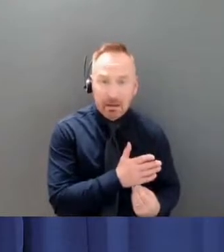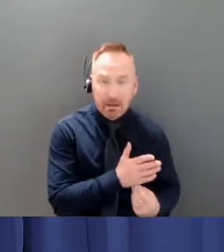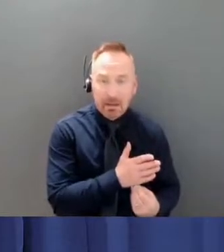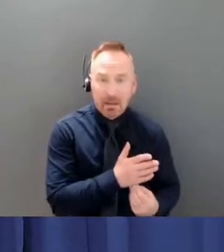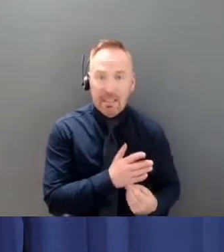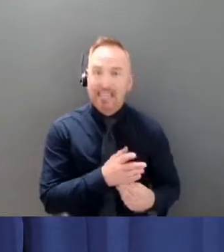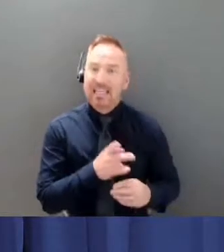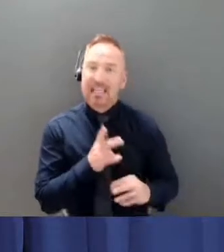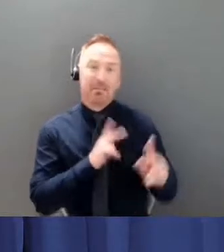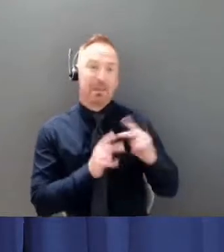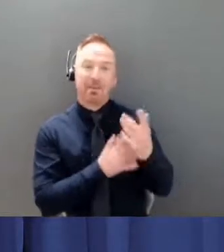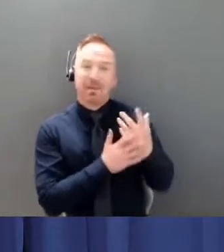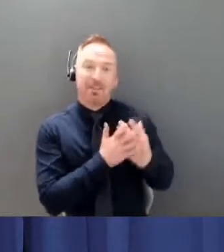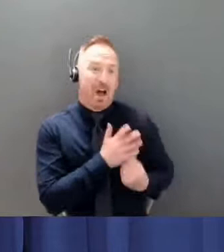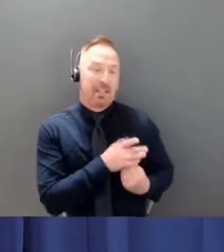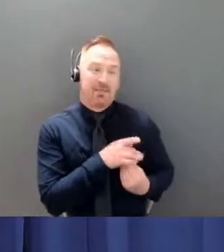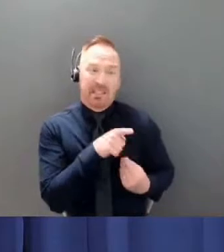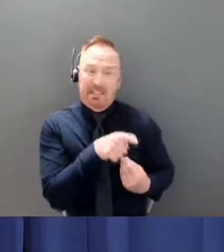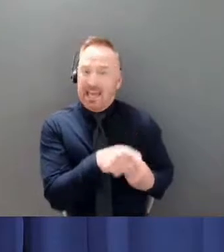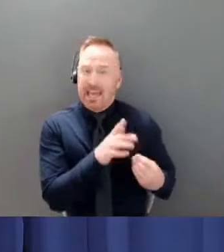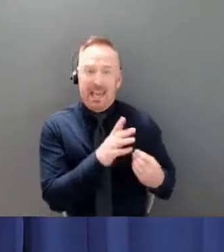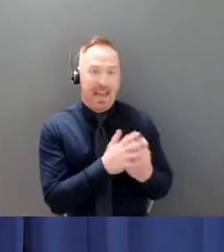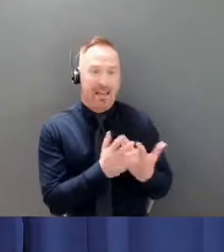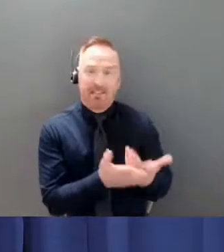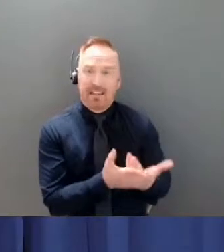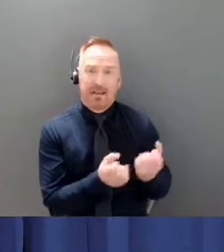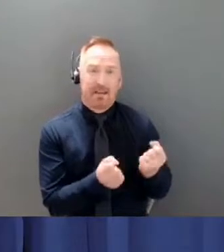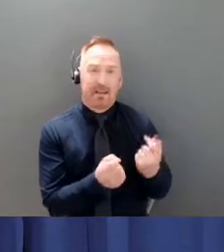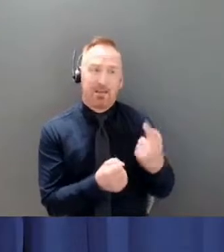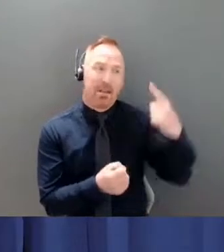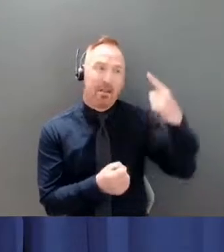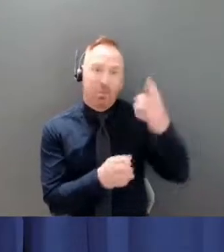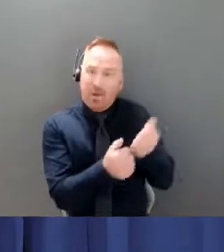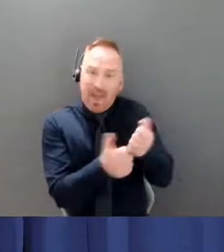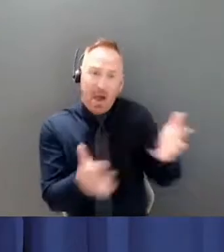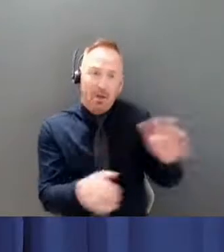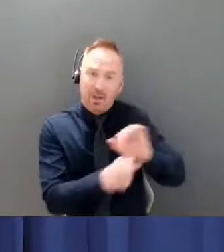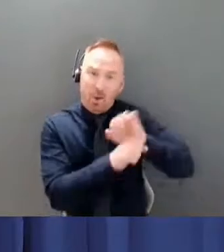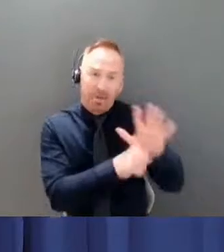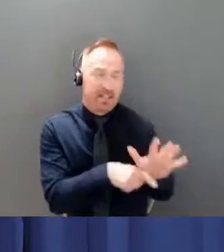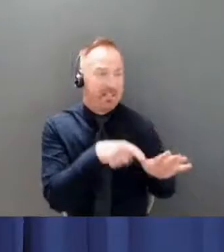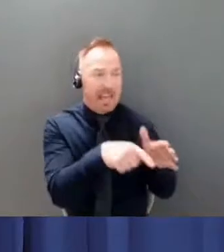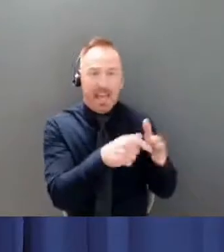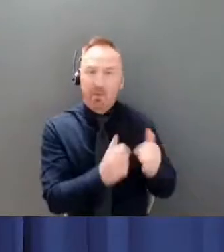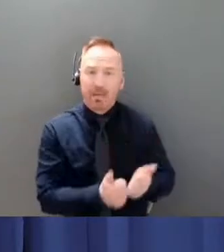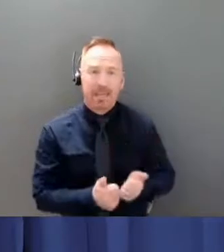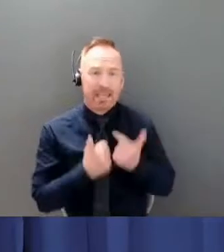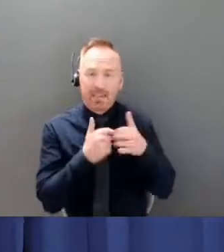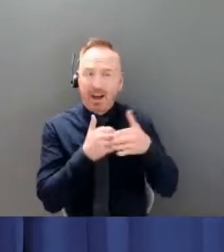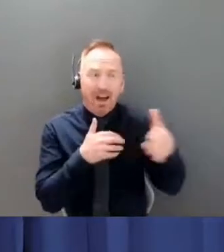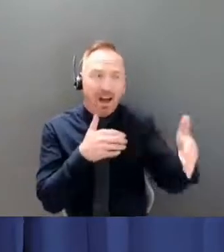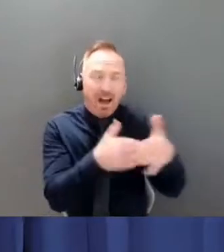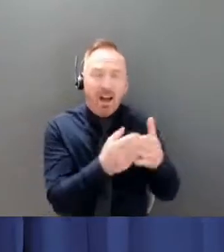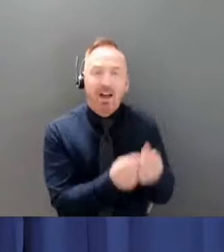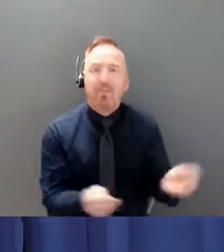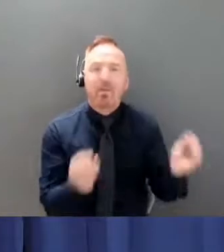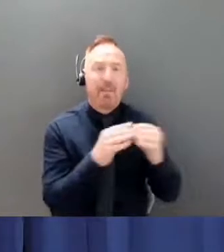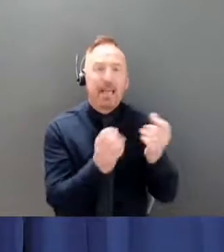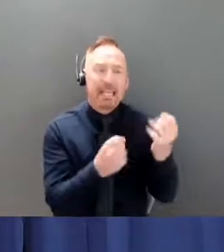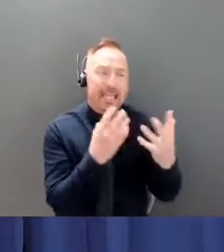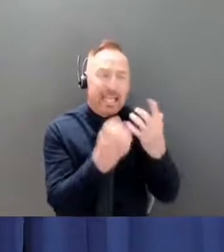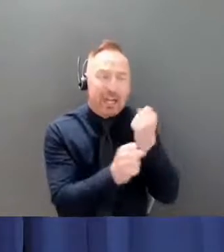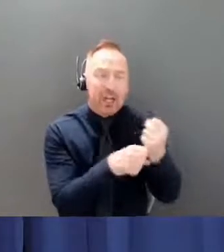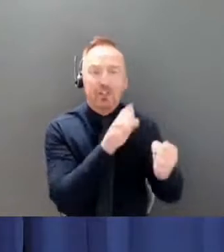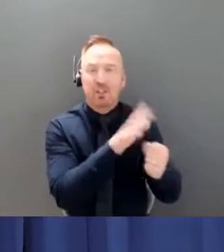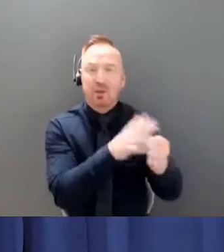years of wisdom stories and love to pass on to us to curb the spread each of us has a contribution to make